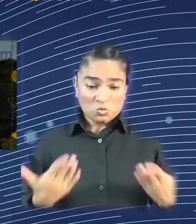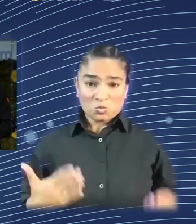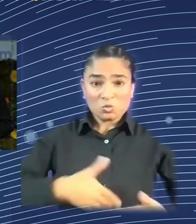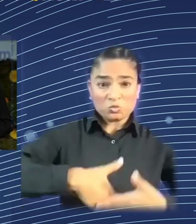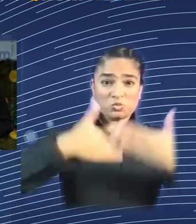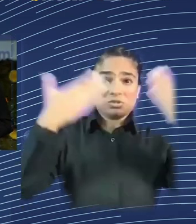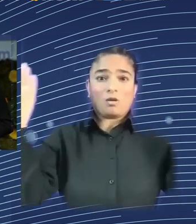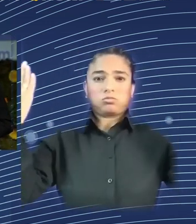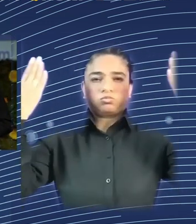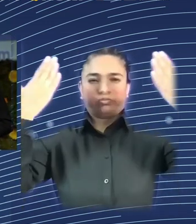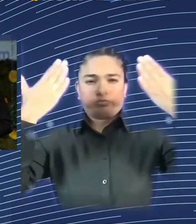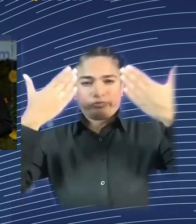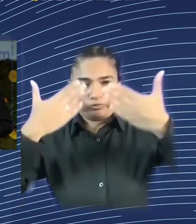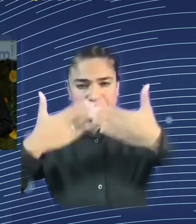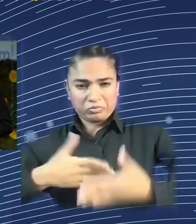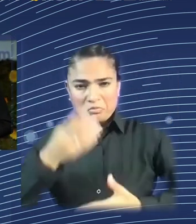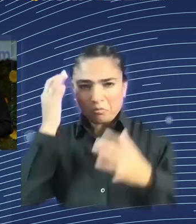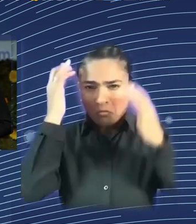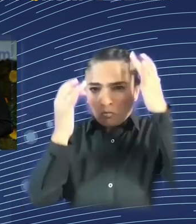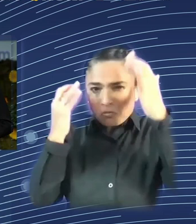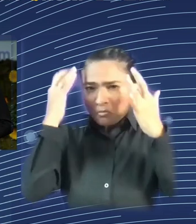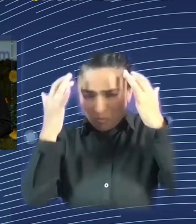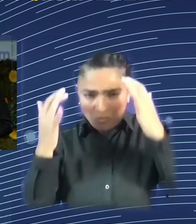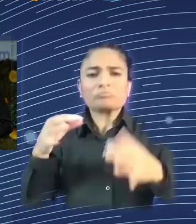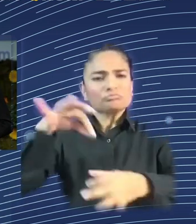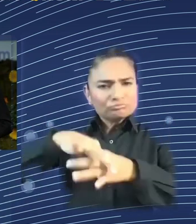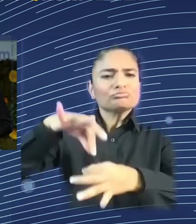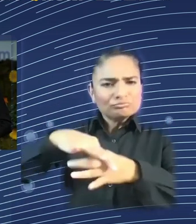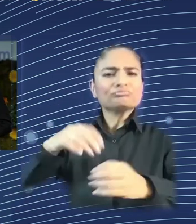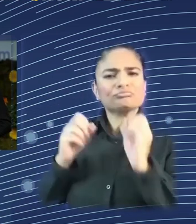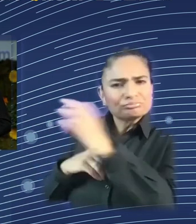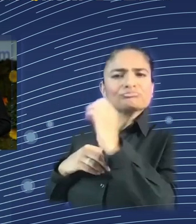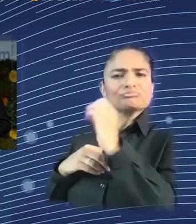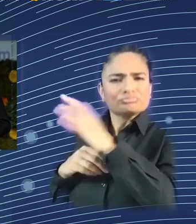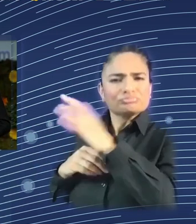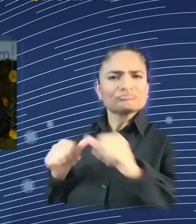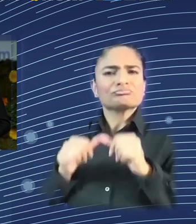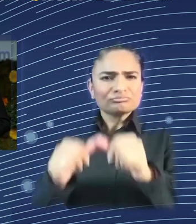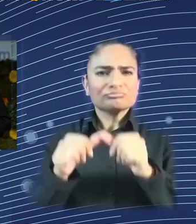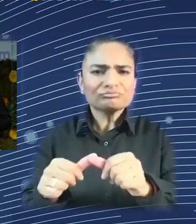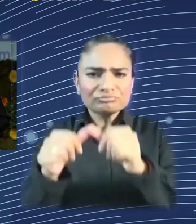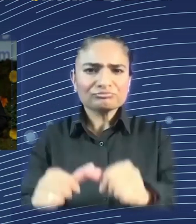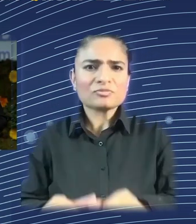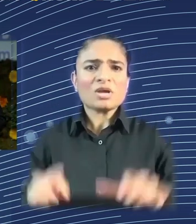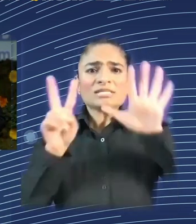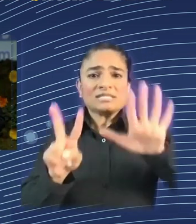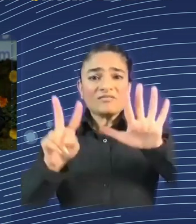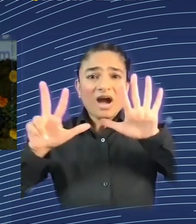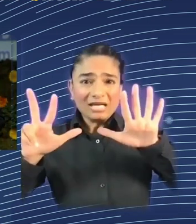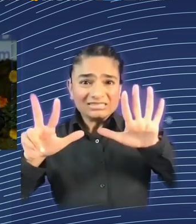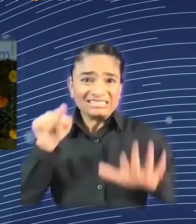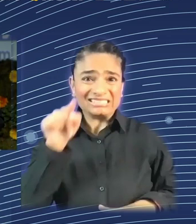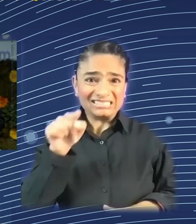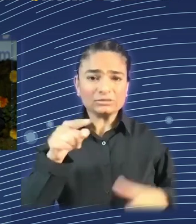Keep voting. Keep voting. You'll see the situation will be changing. And we really want to hear from you. And now I want to invite here on stage a keynote